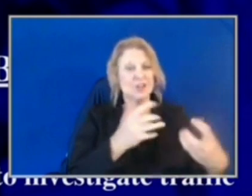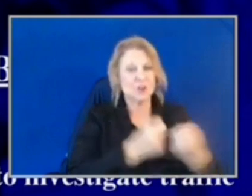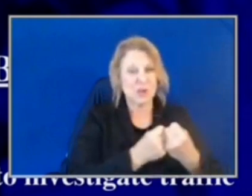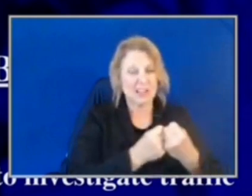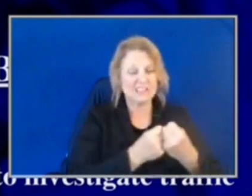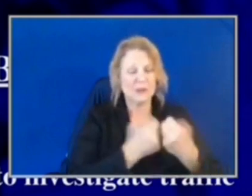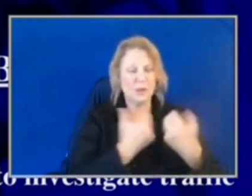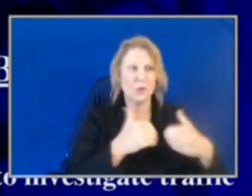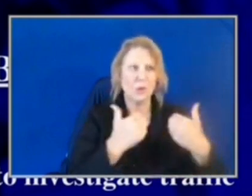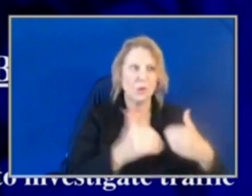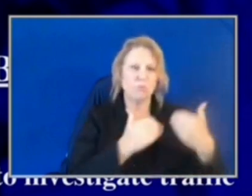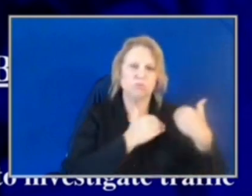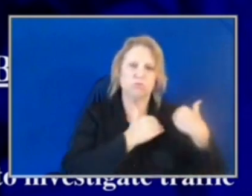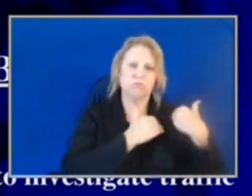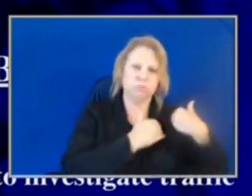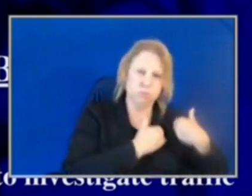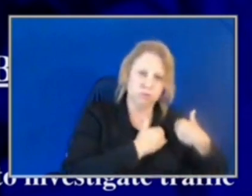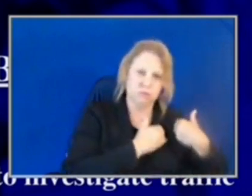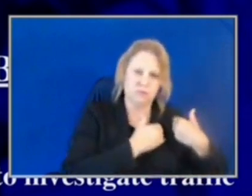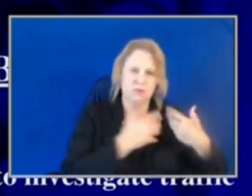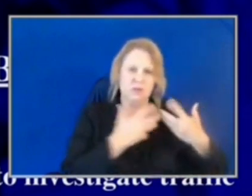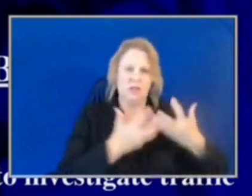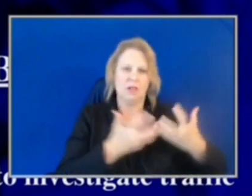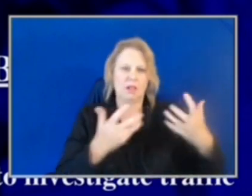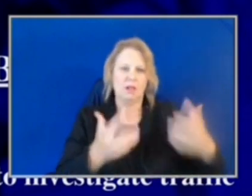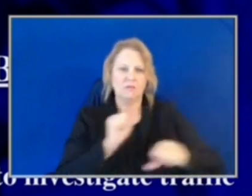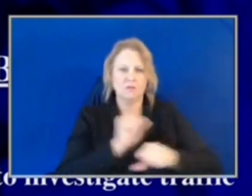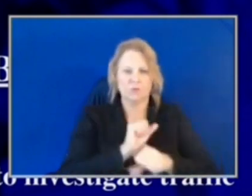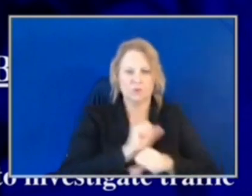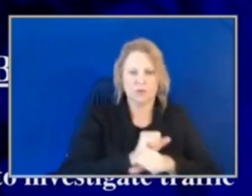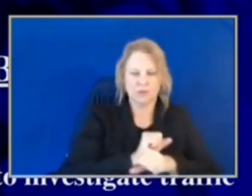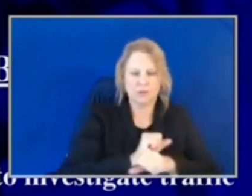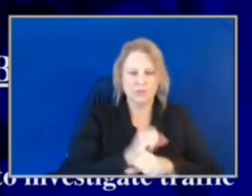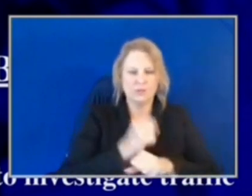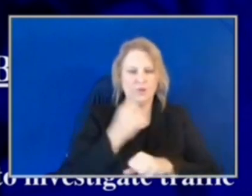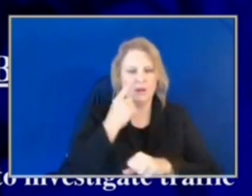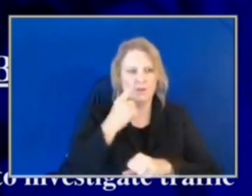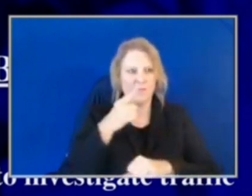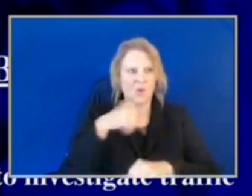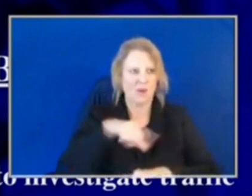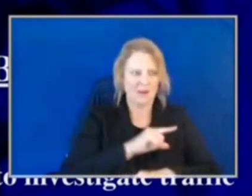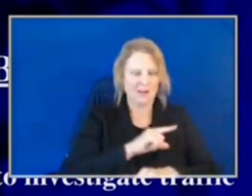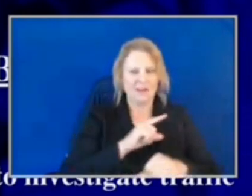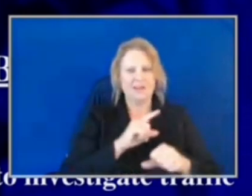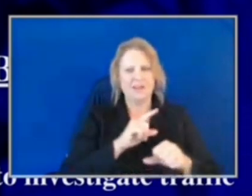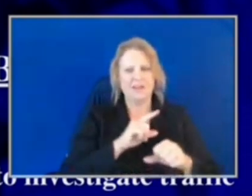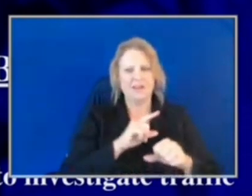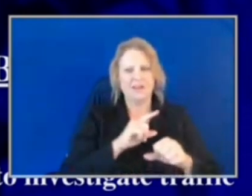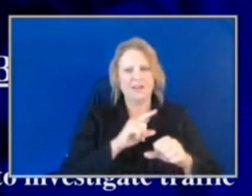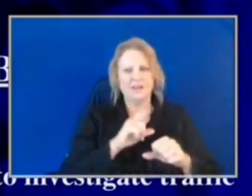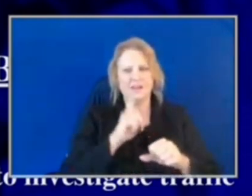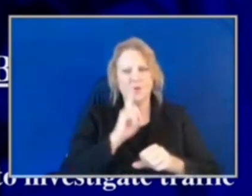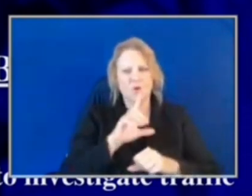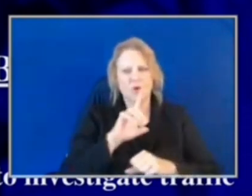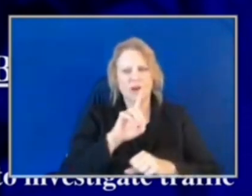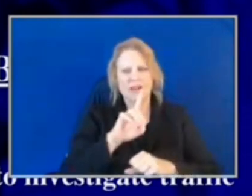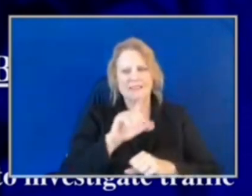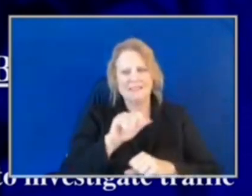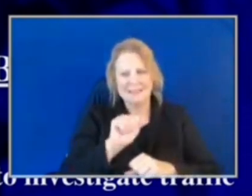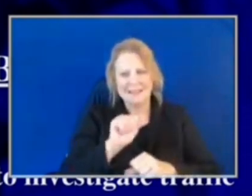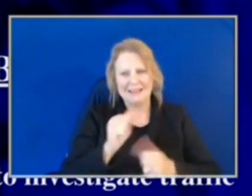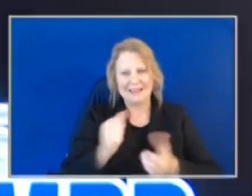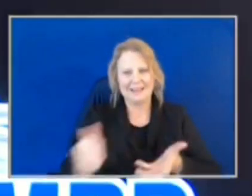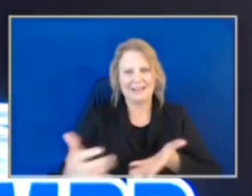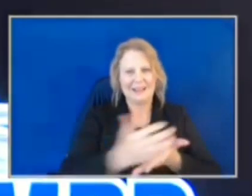especially for large cities like ours, for what in many cases amounts to a data collection report for the insurance companies.